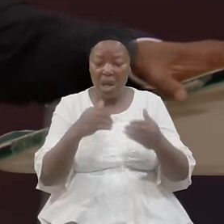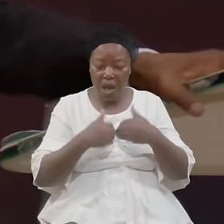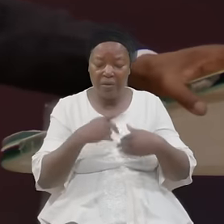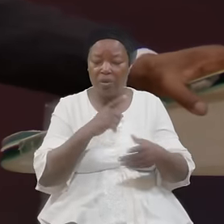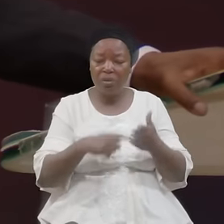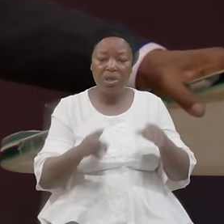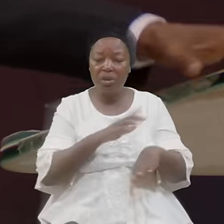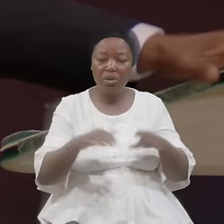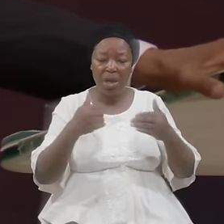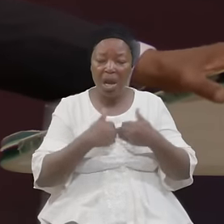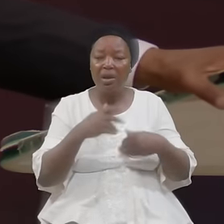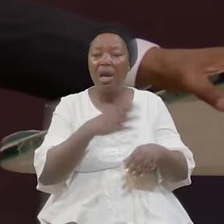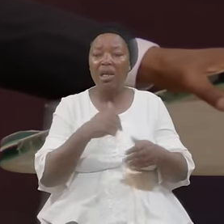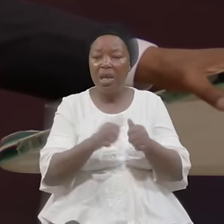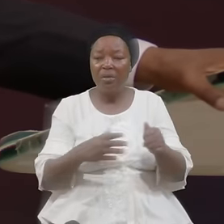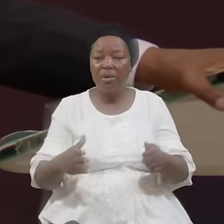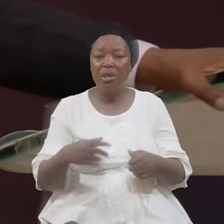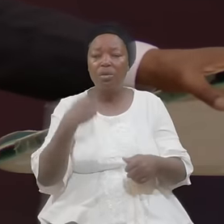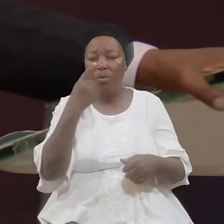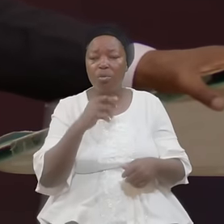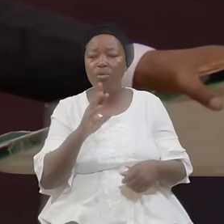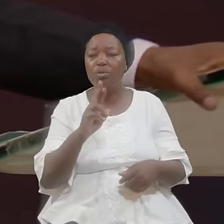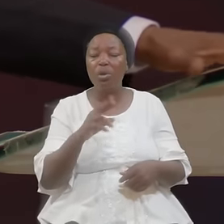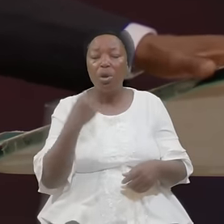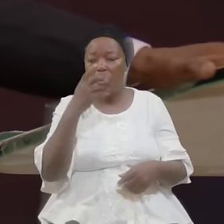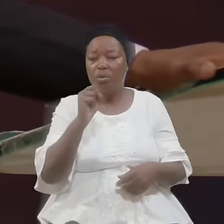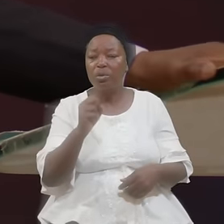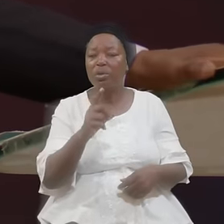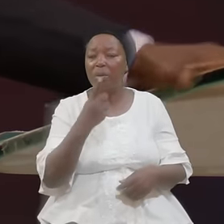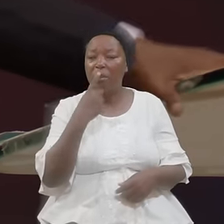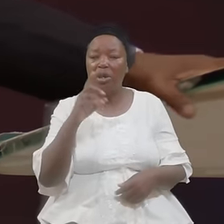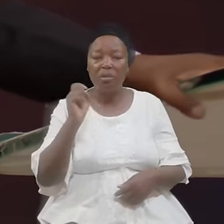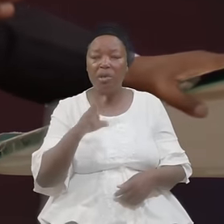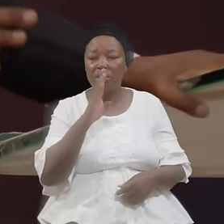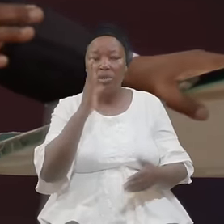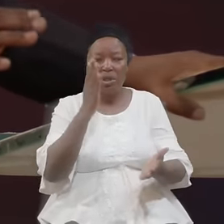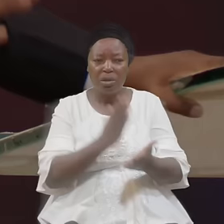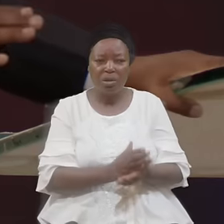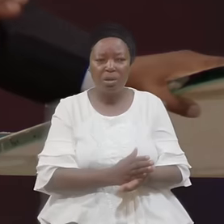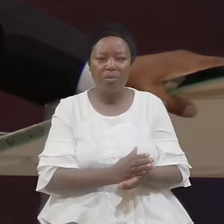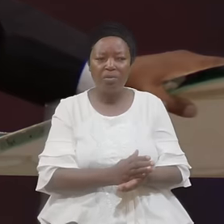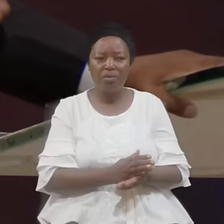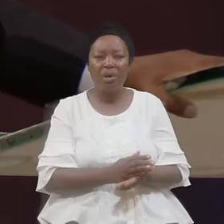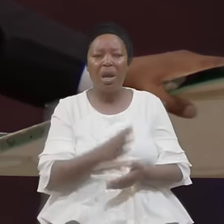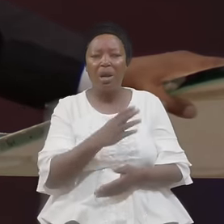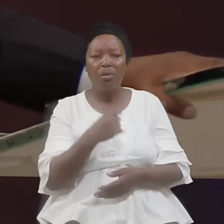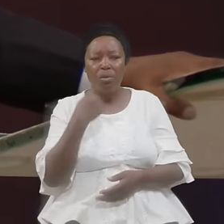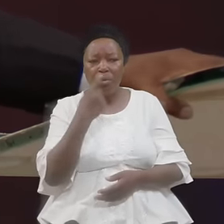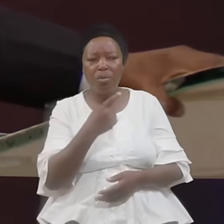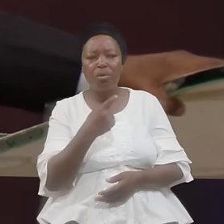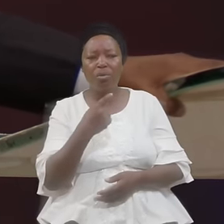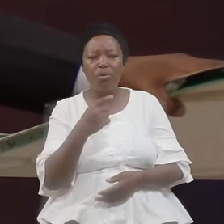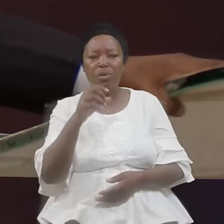Get And Everything Whose Mouth Must Be Stuck And Who Subvert